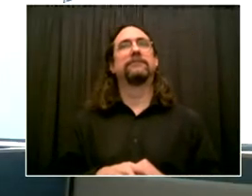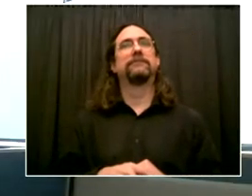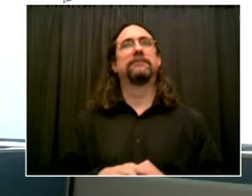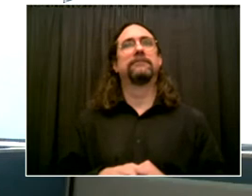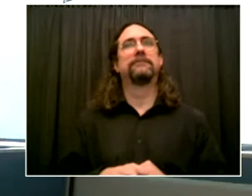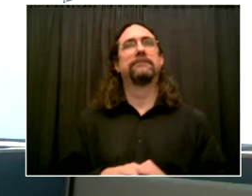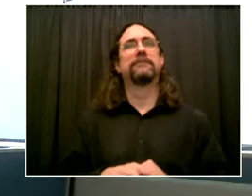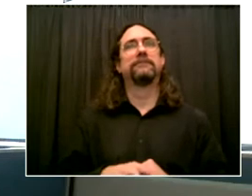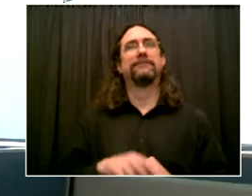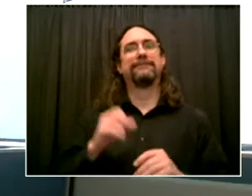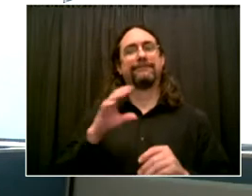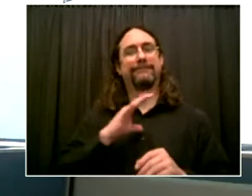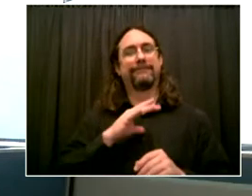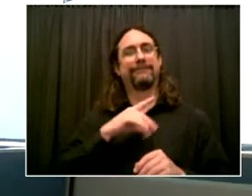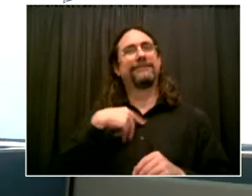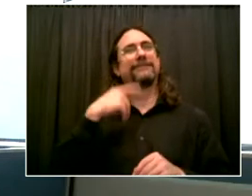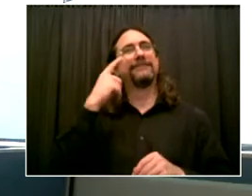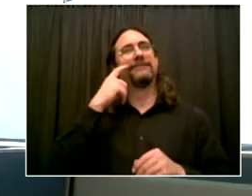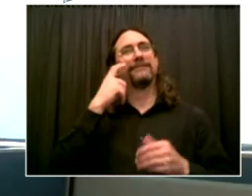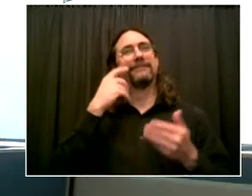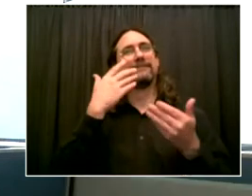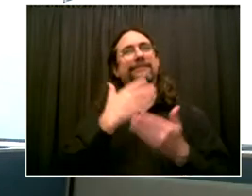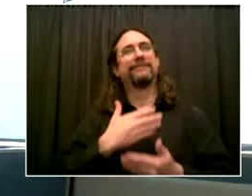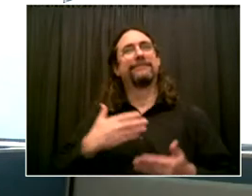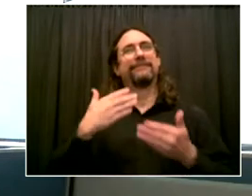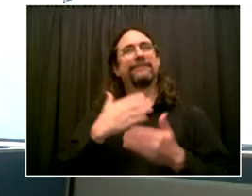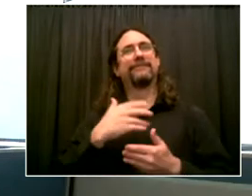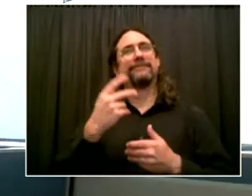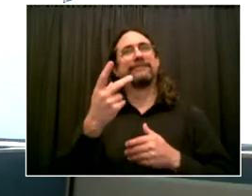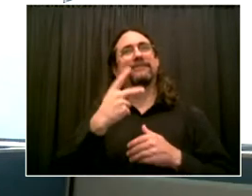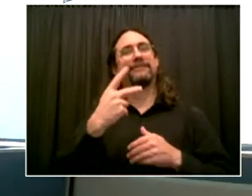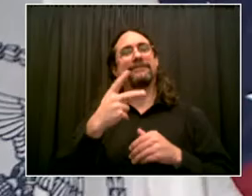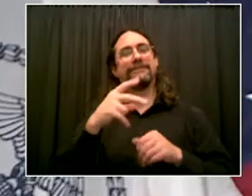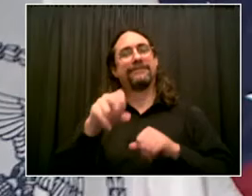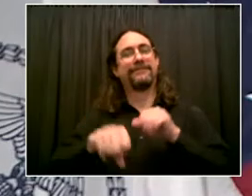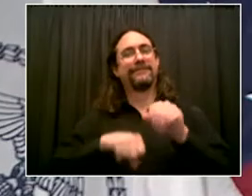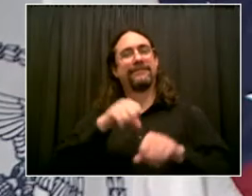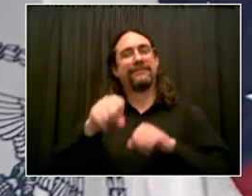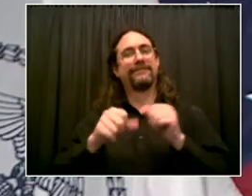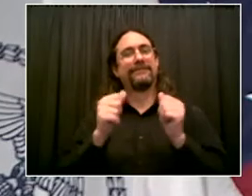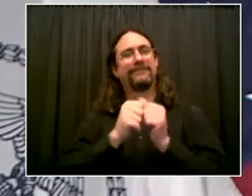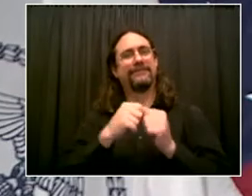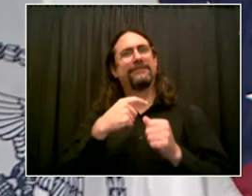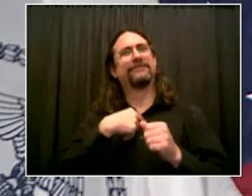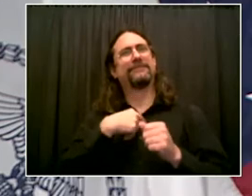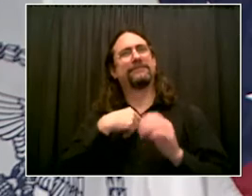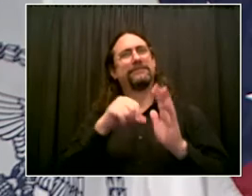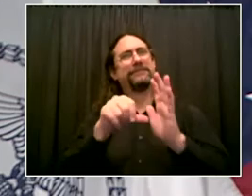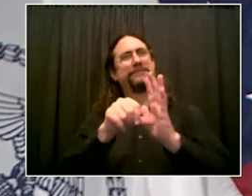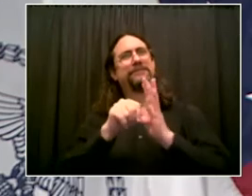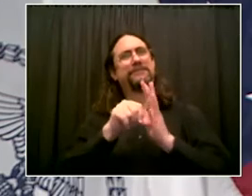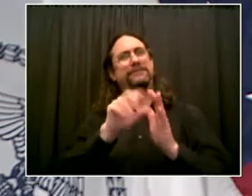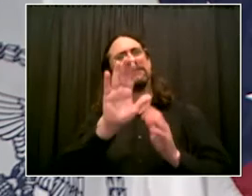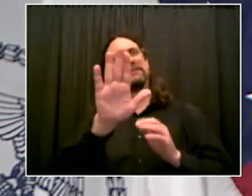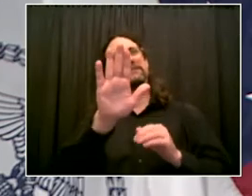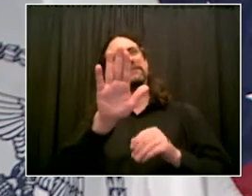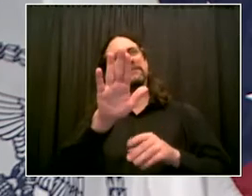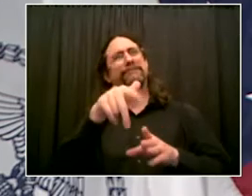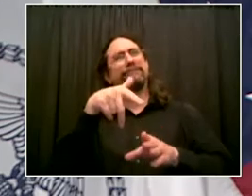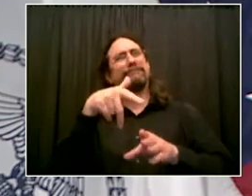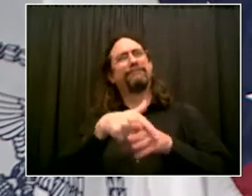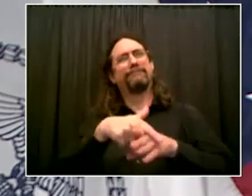cycling skills. Um, you know, Jimmy, it's like, it's, it's like riding a bicycle. You, you, you never forget, you know,